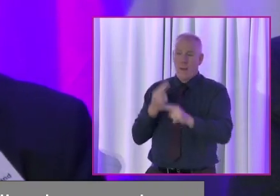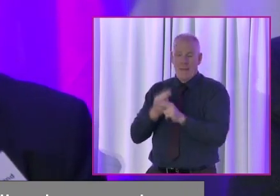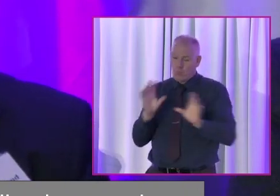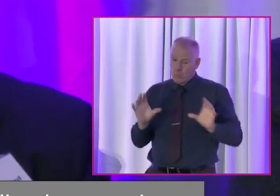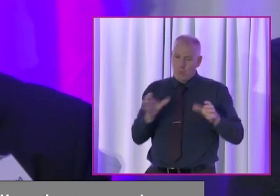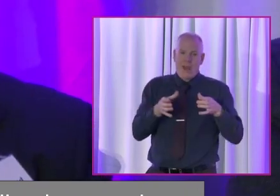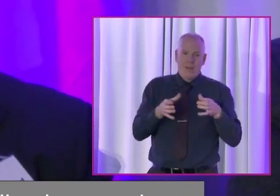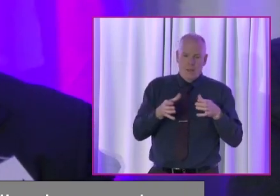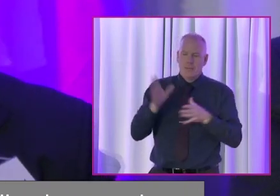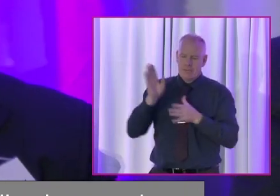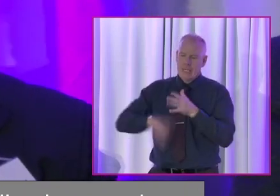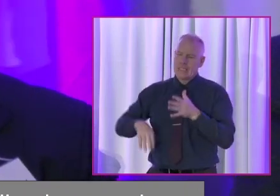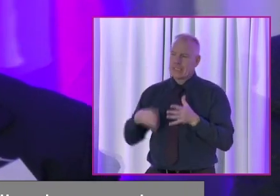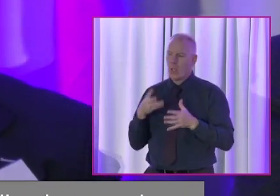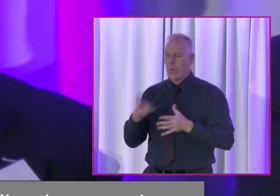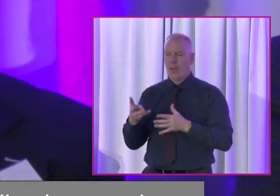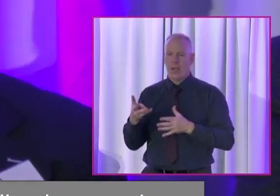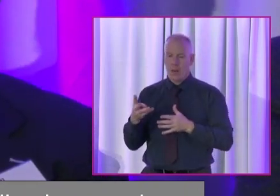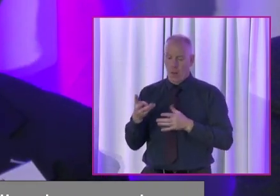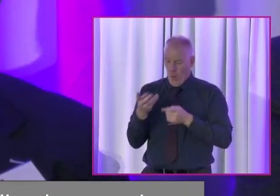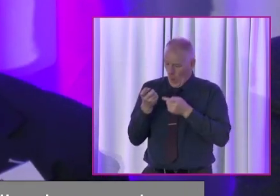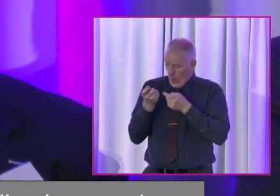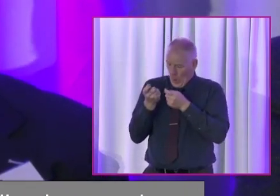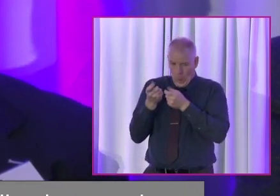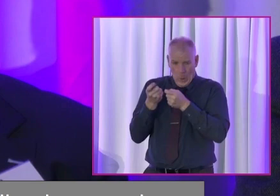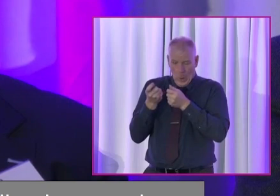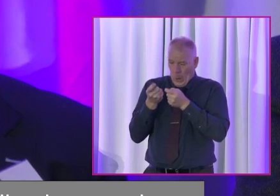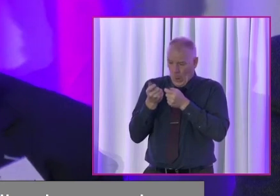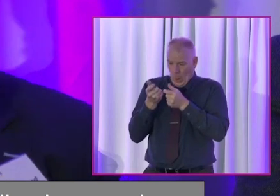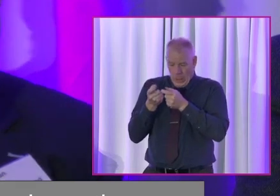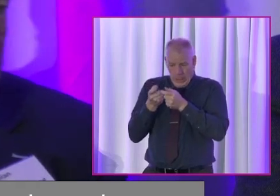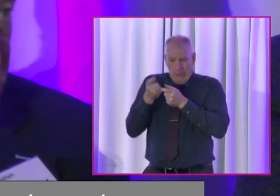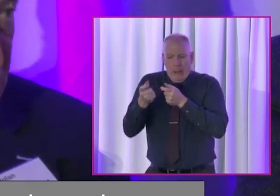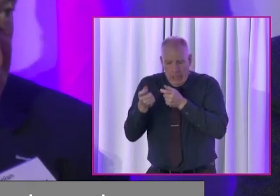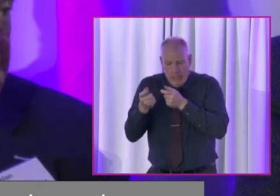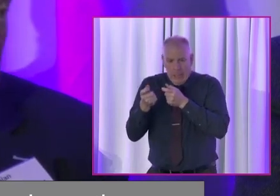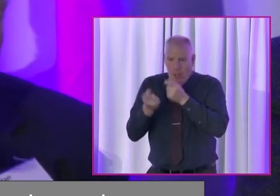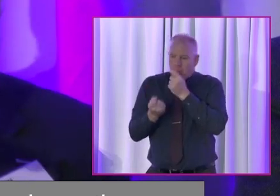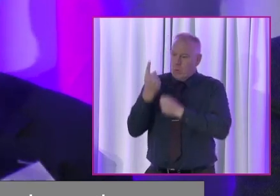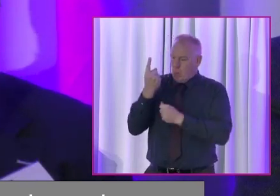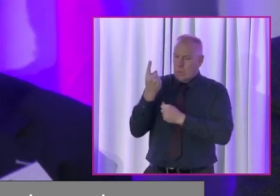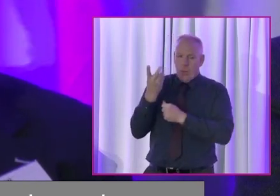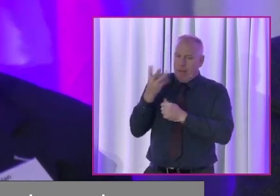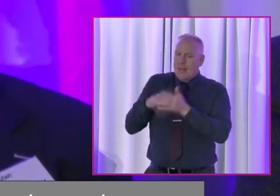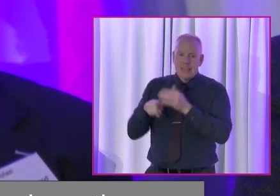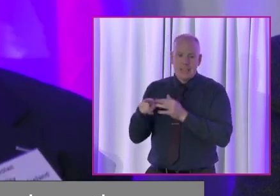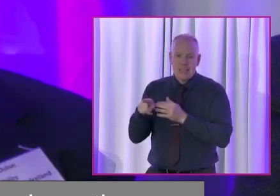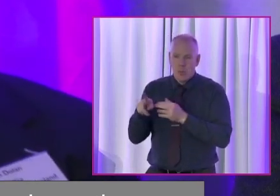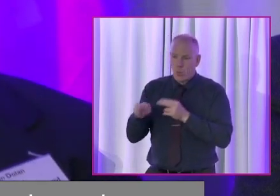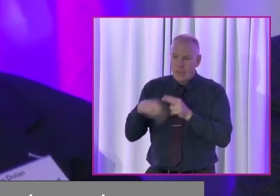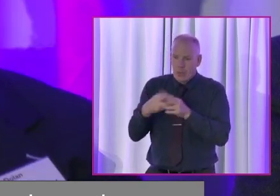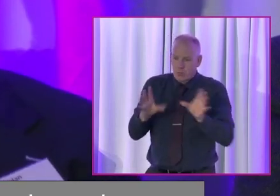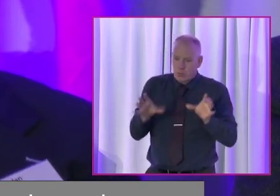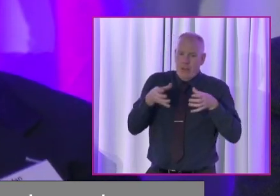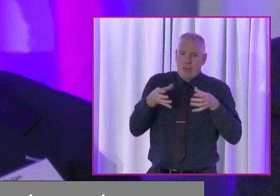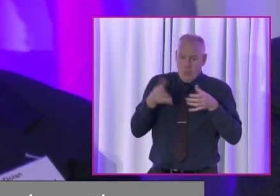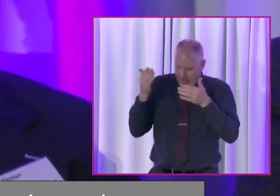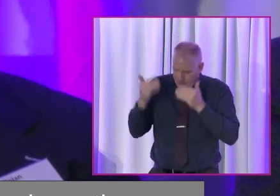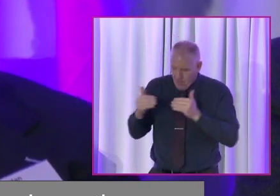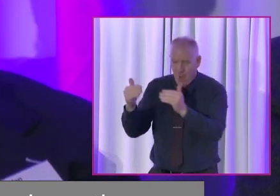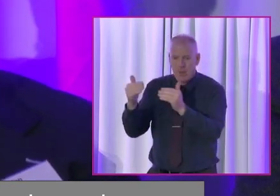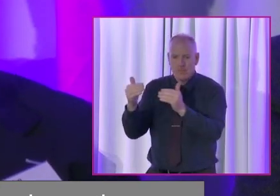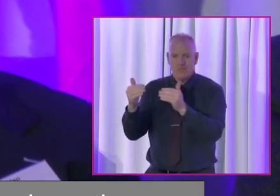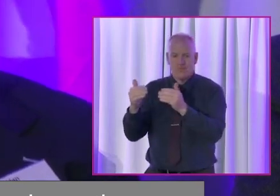what we're on the cusp of as a really good opportunity. We're at a point where we can move it on.